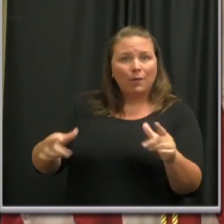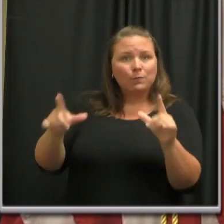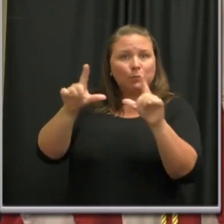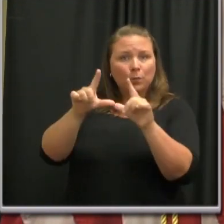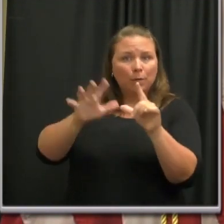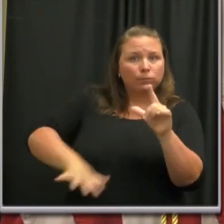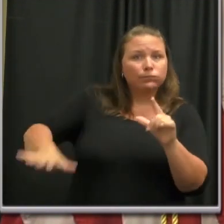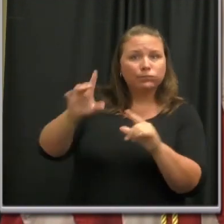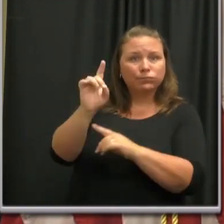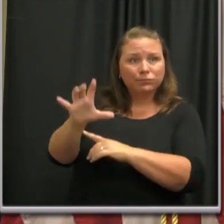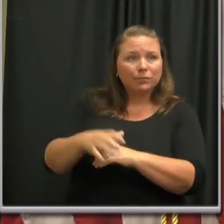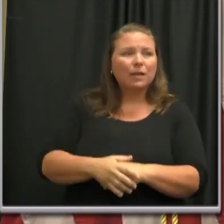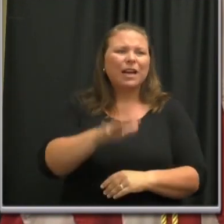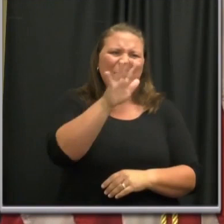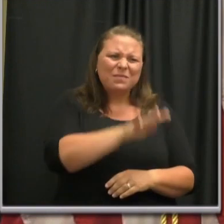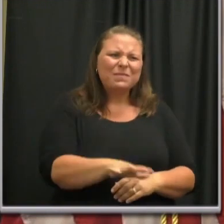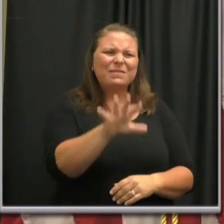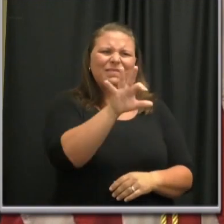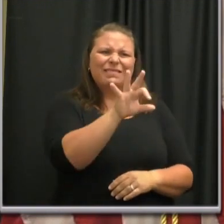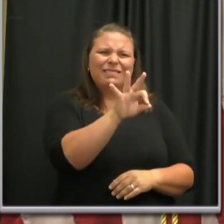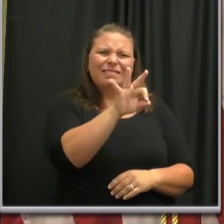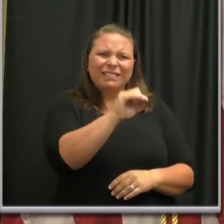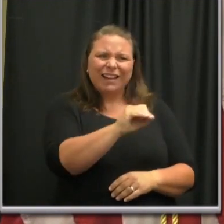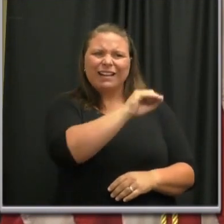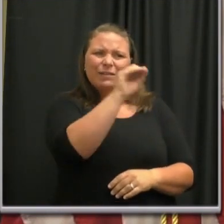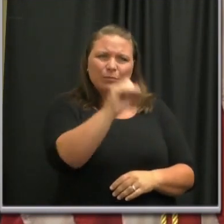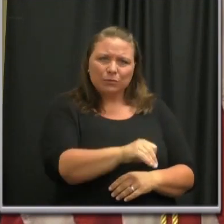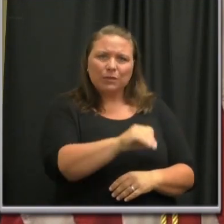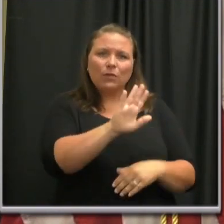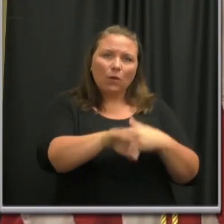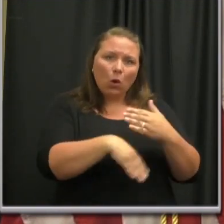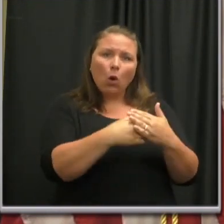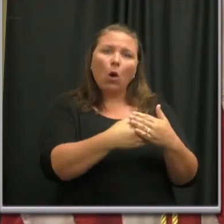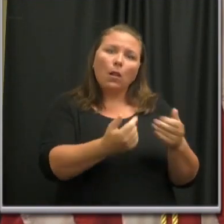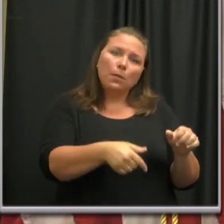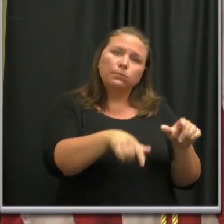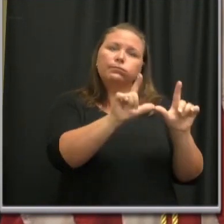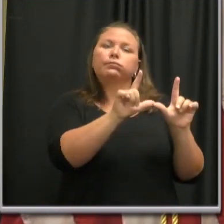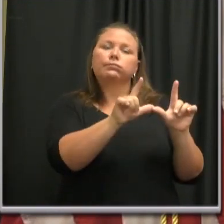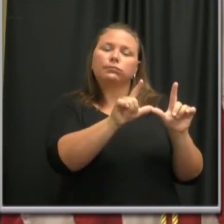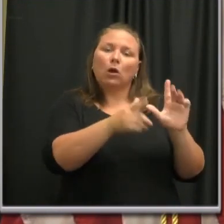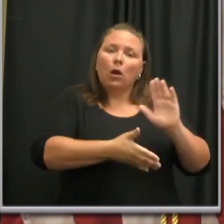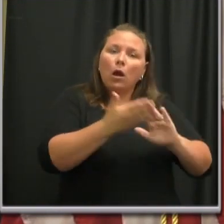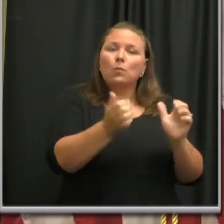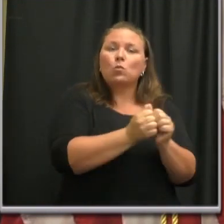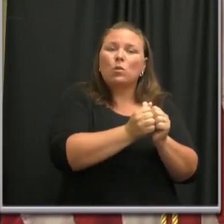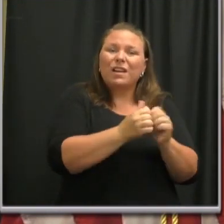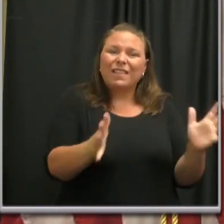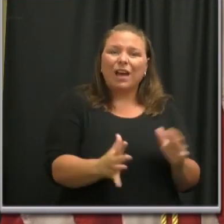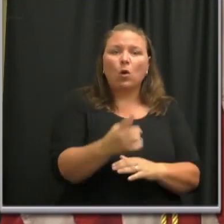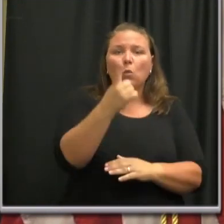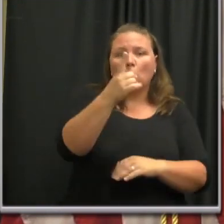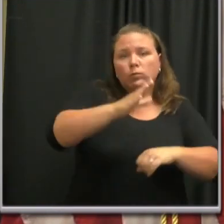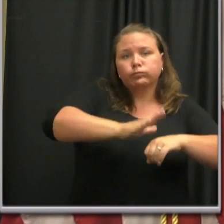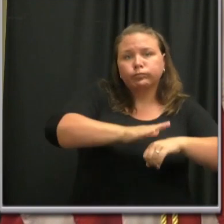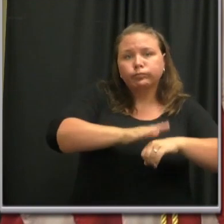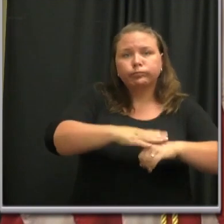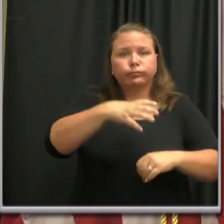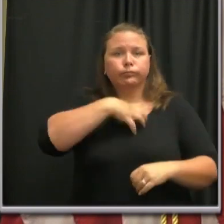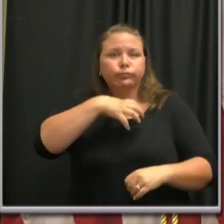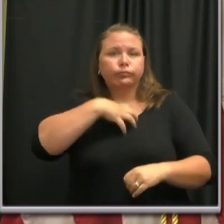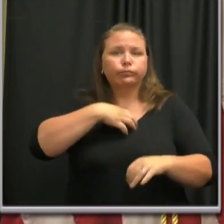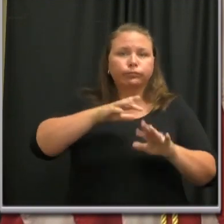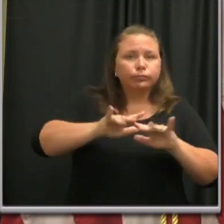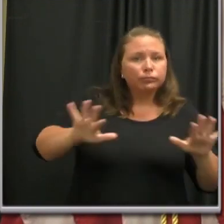approximately 90 percent of all these permitted establishments have operated without receiving a single public health complaint